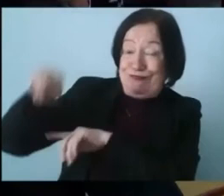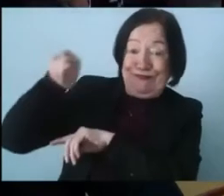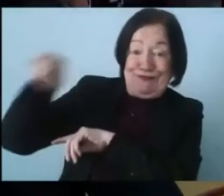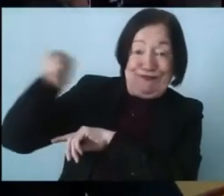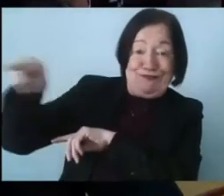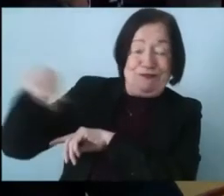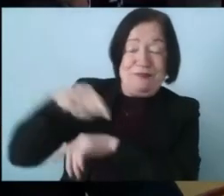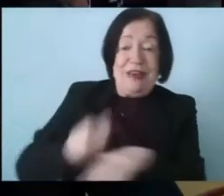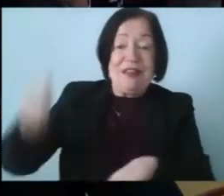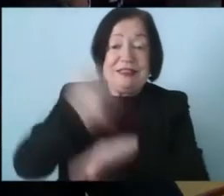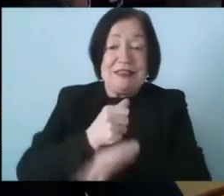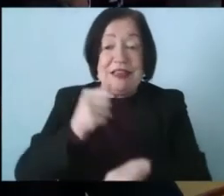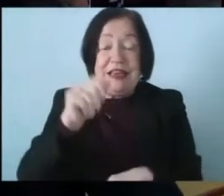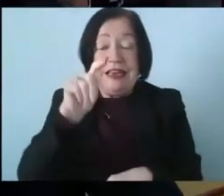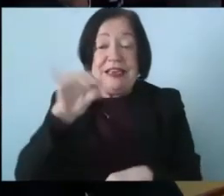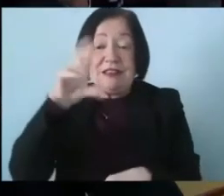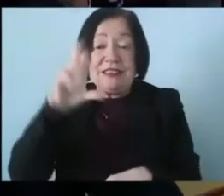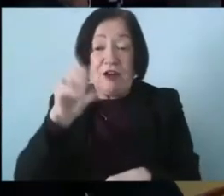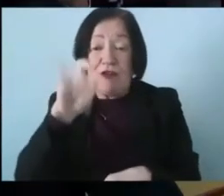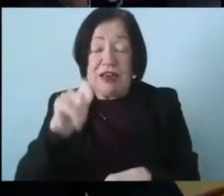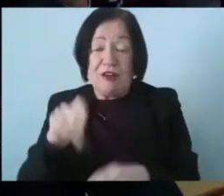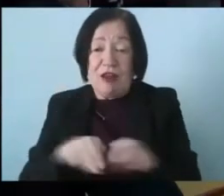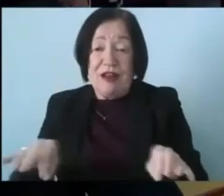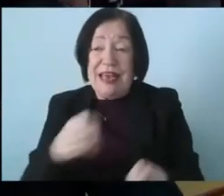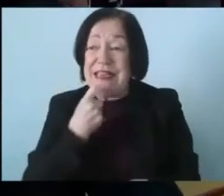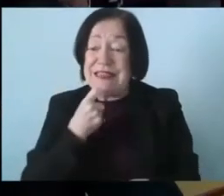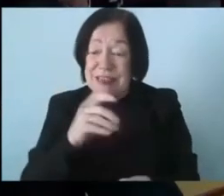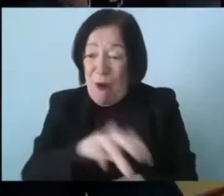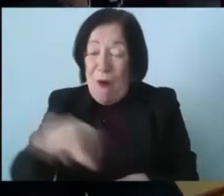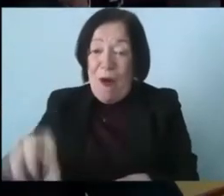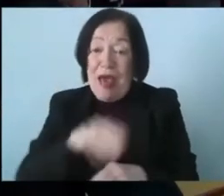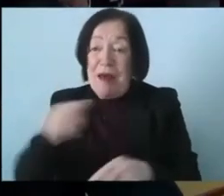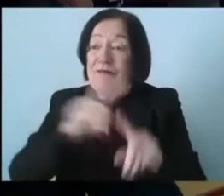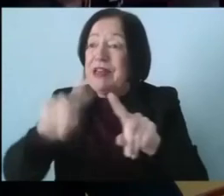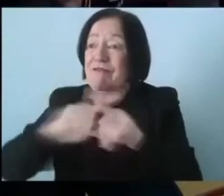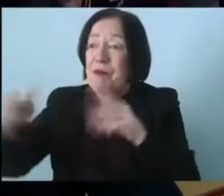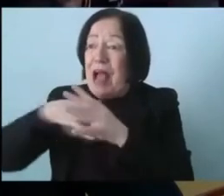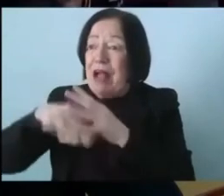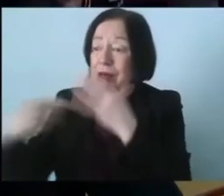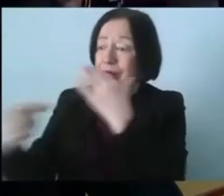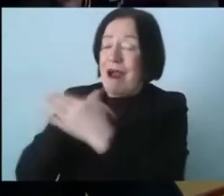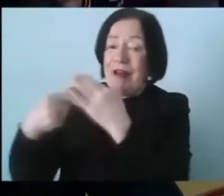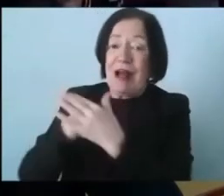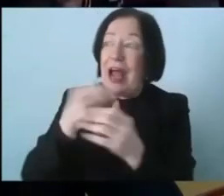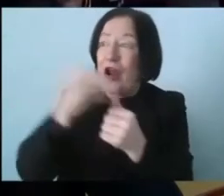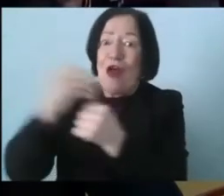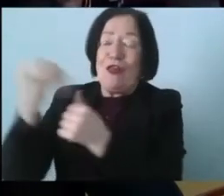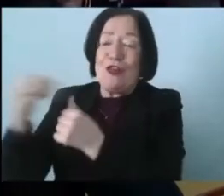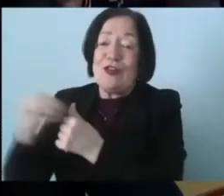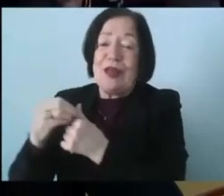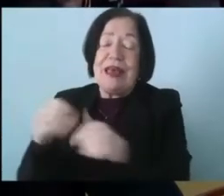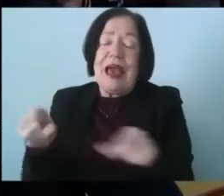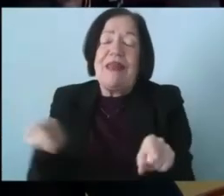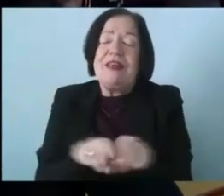the tales town cricket club it's incredible and it's bringing people from all different backgrounds migrant backgrounds together and others and the same with